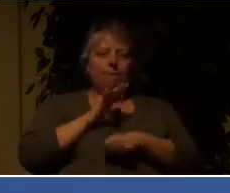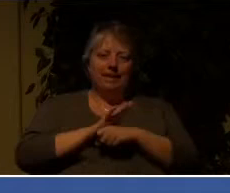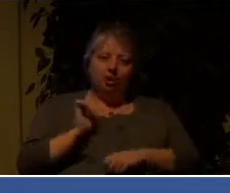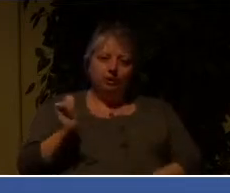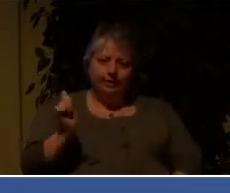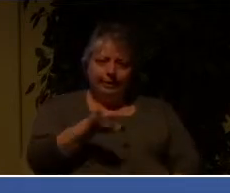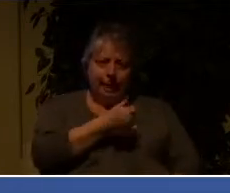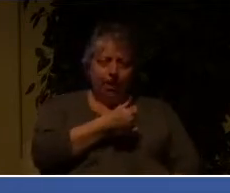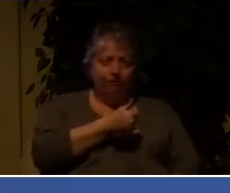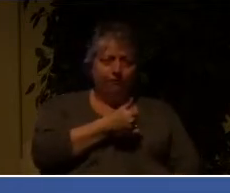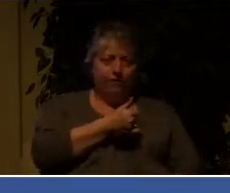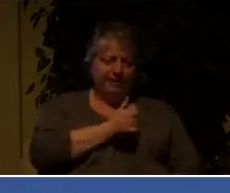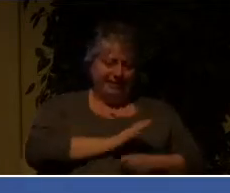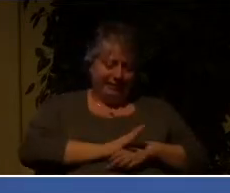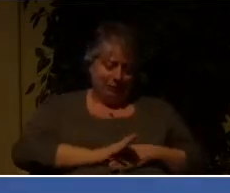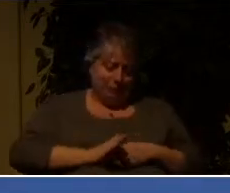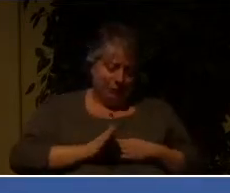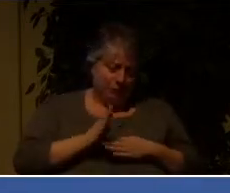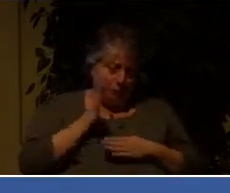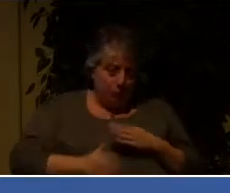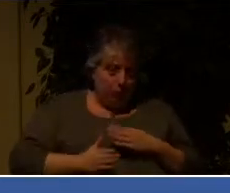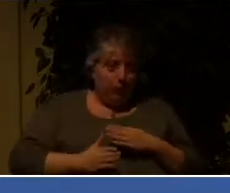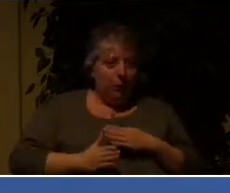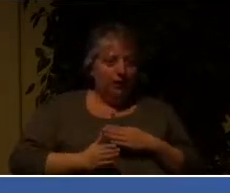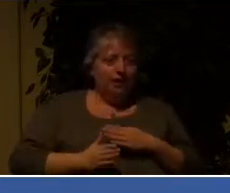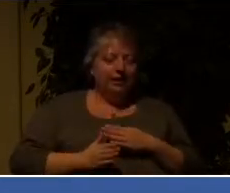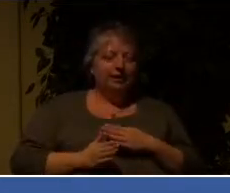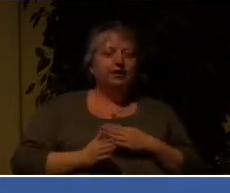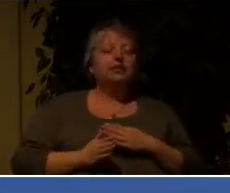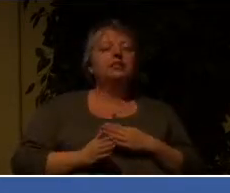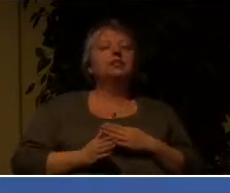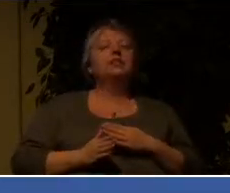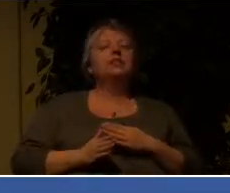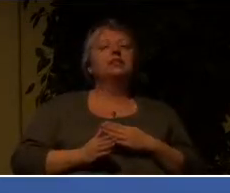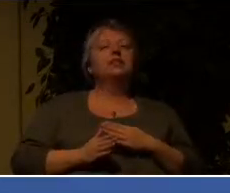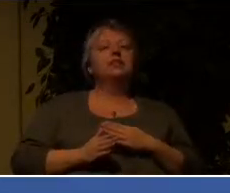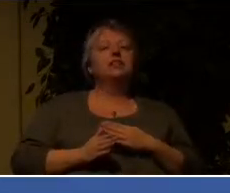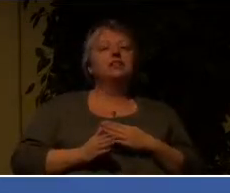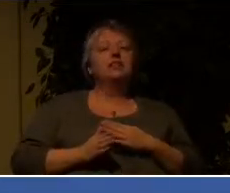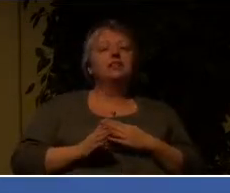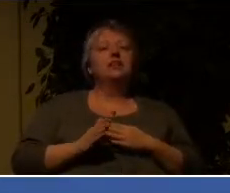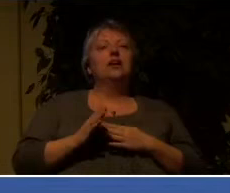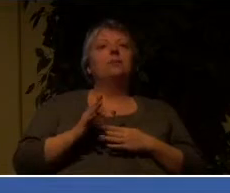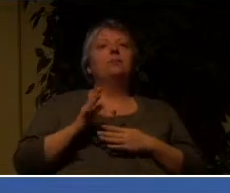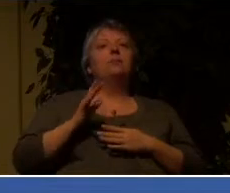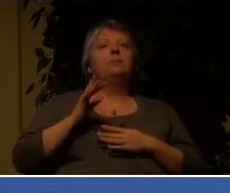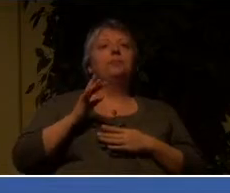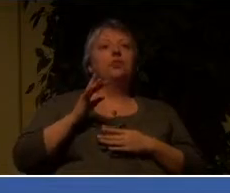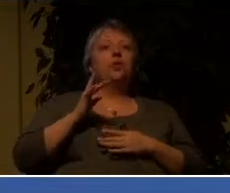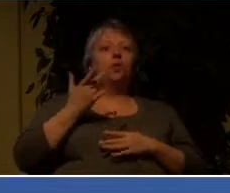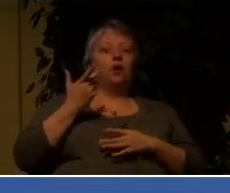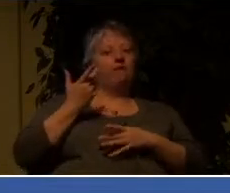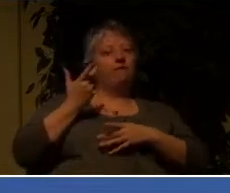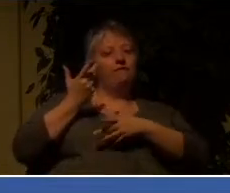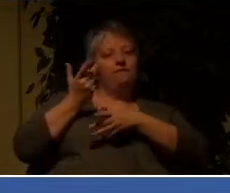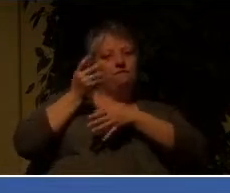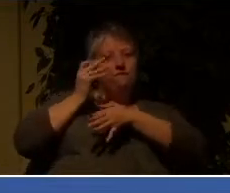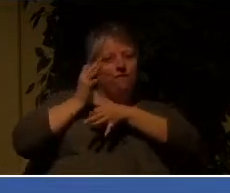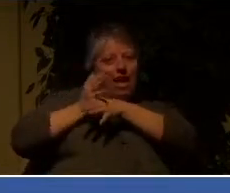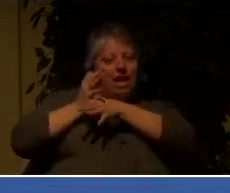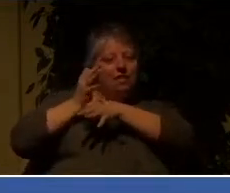in its totality to what he calls a faithful creator.